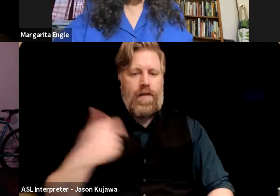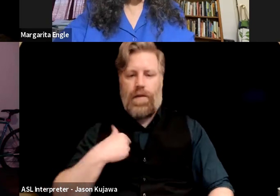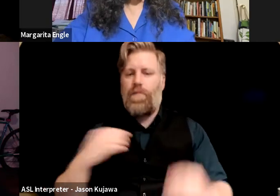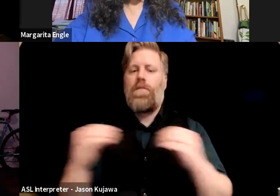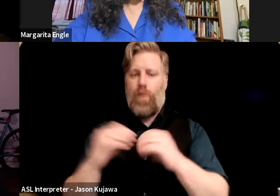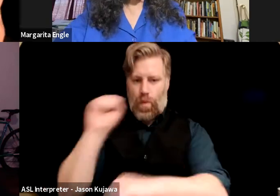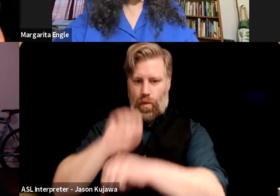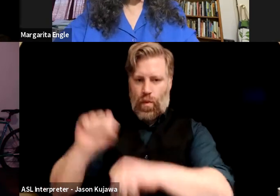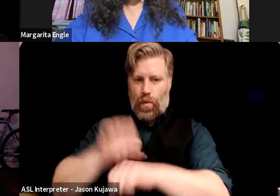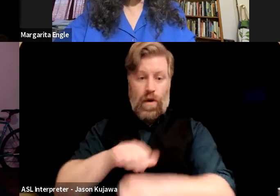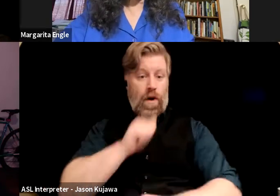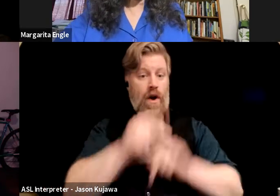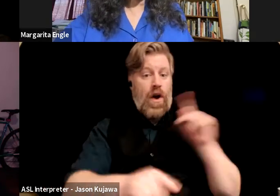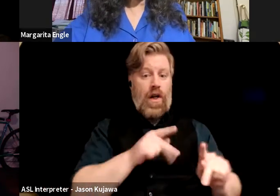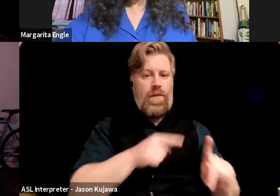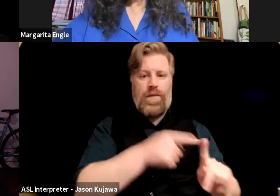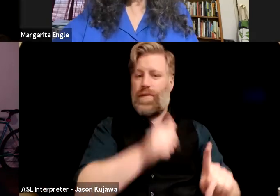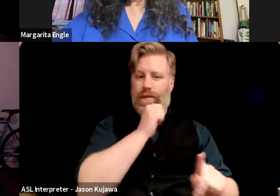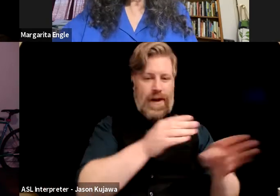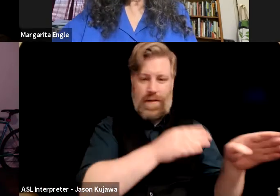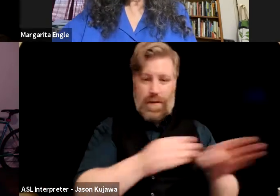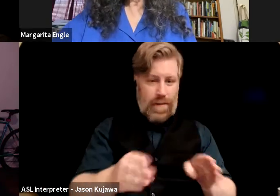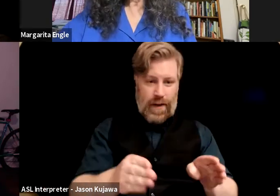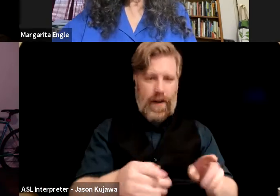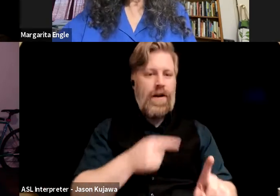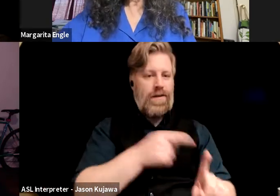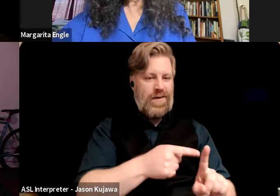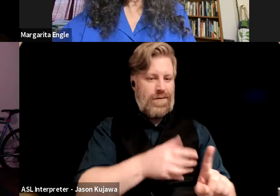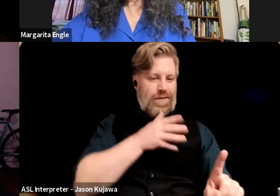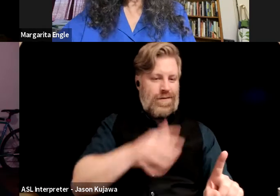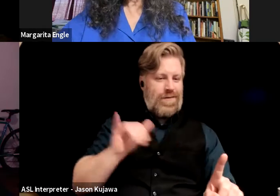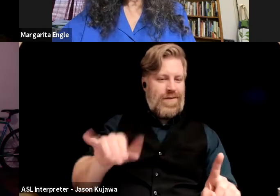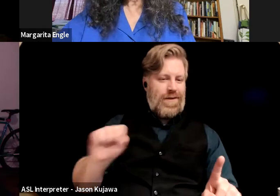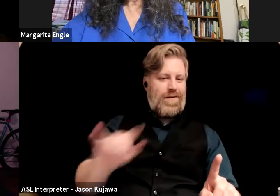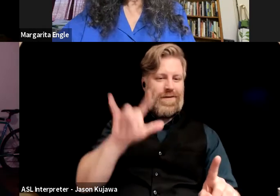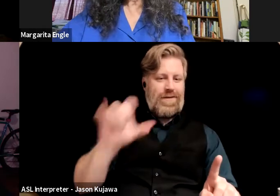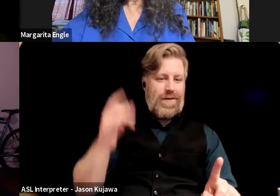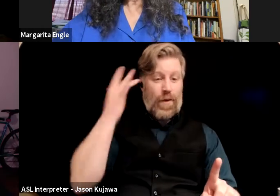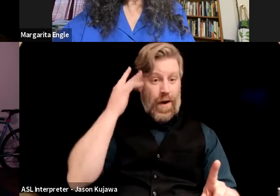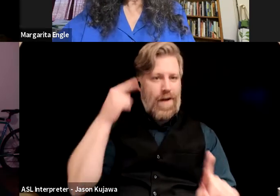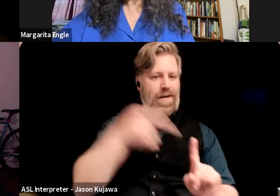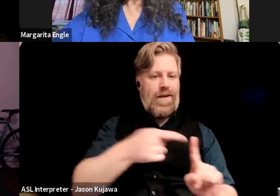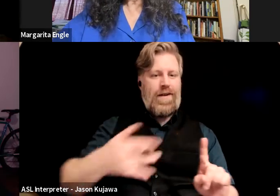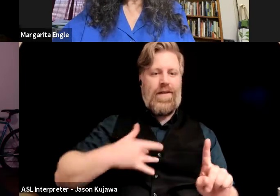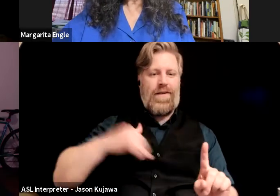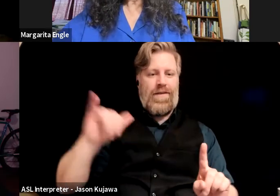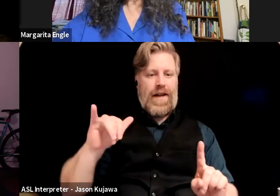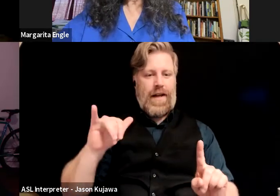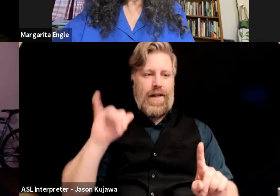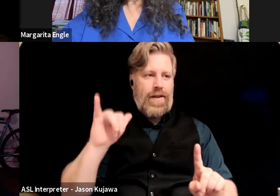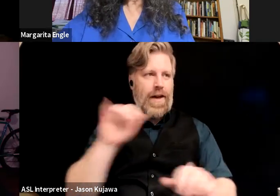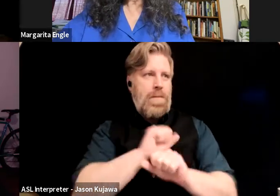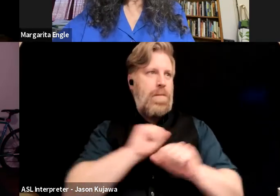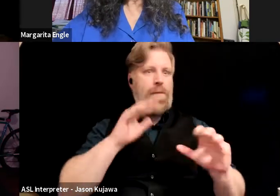plan, who are, or whatever, panthers, find really, really distasteful because they feel like it takes some of the magic out of it. But